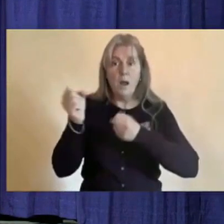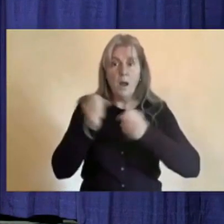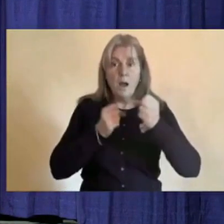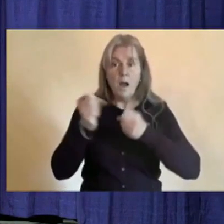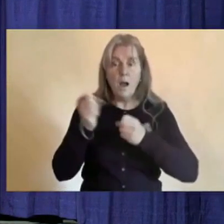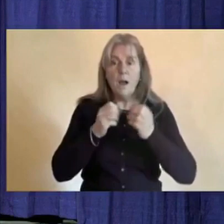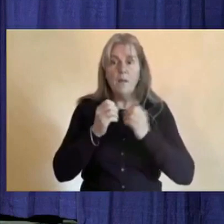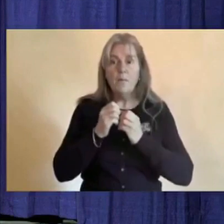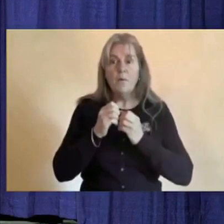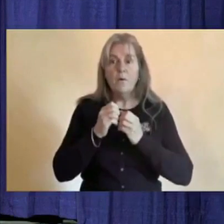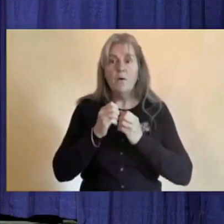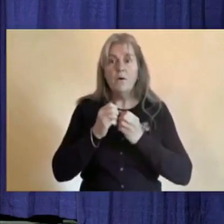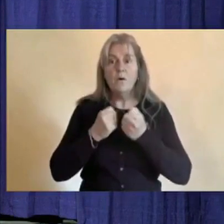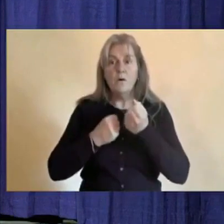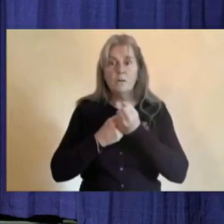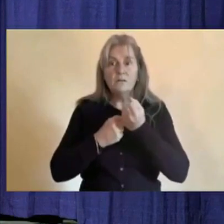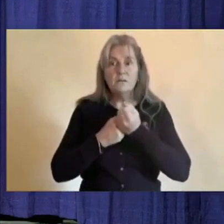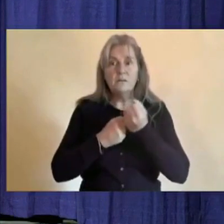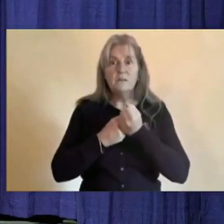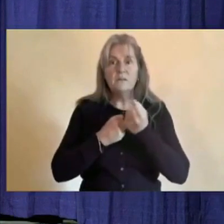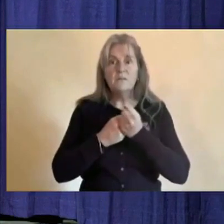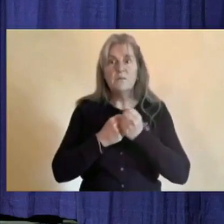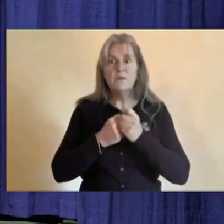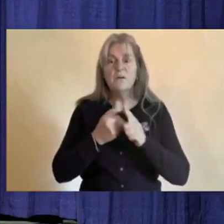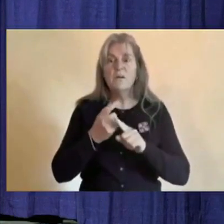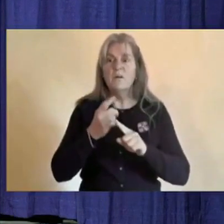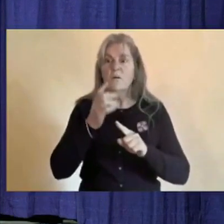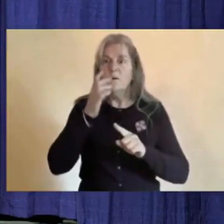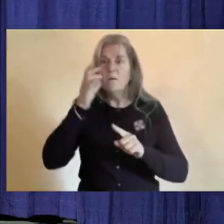request from parents and education alike.